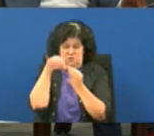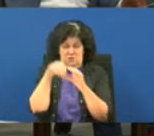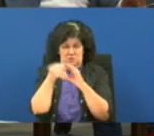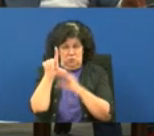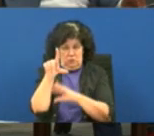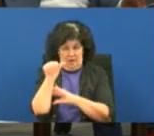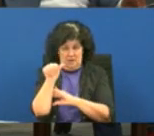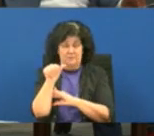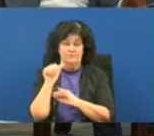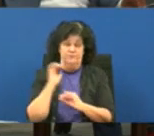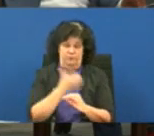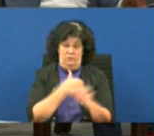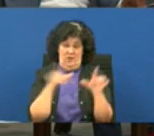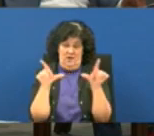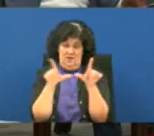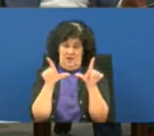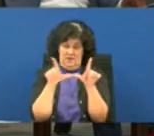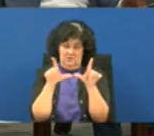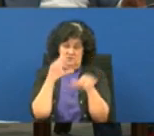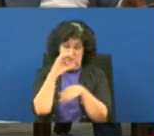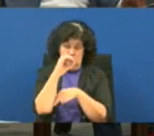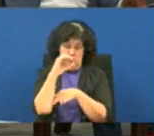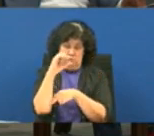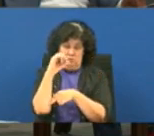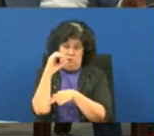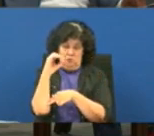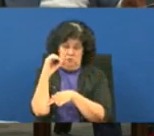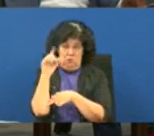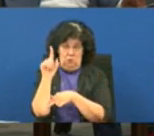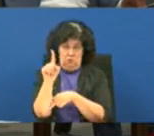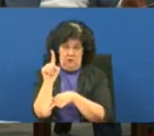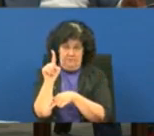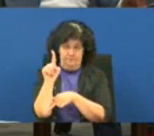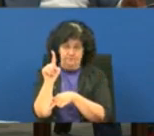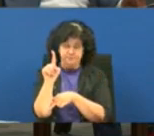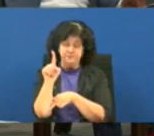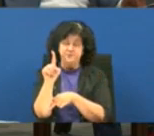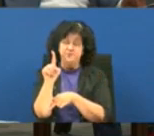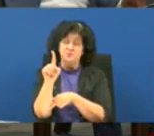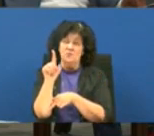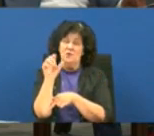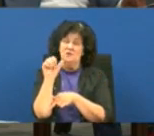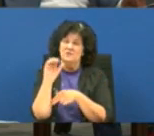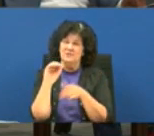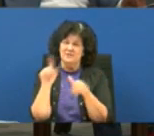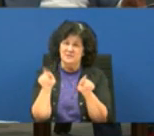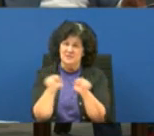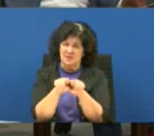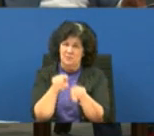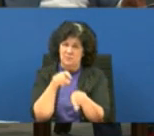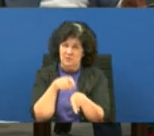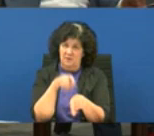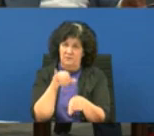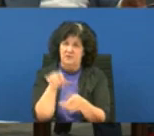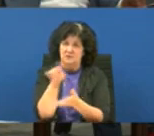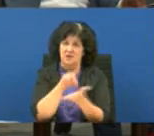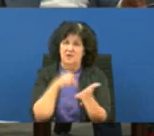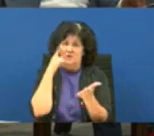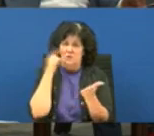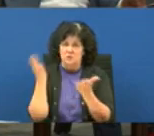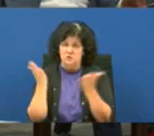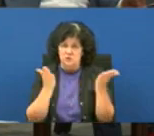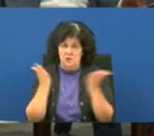the license that we have is licensed zero zero zero one so it is the first at the same time this design for services